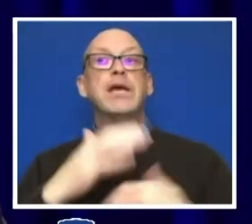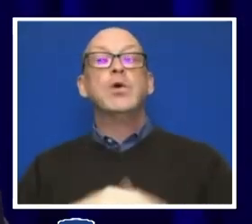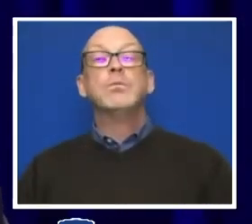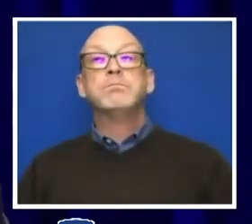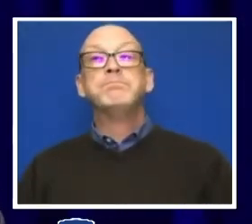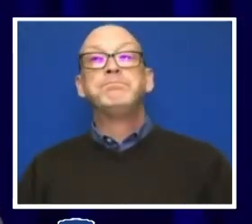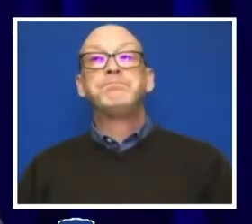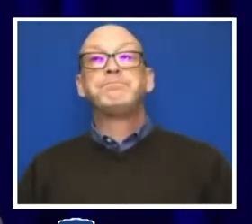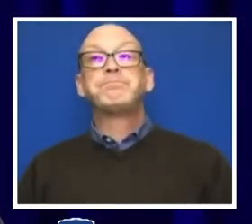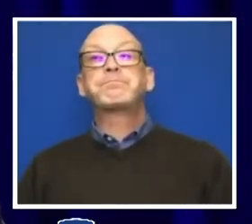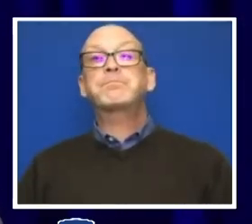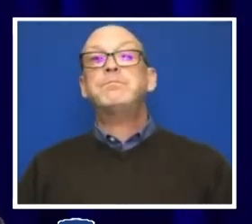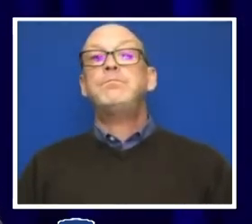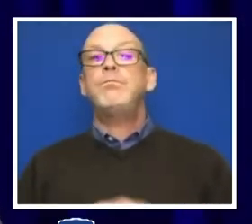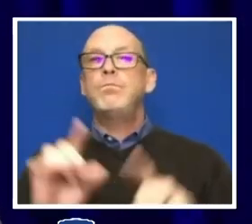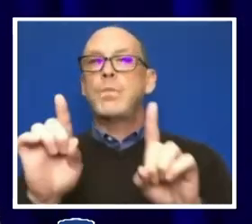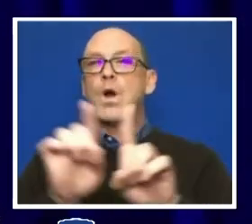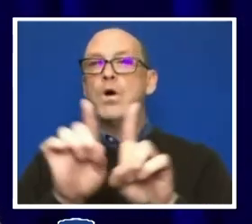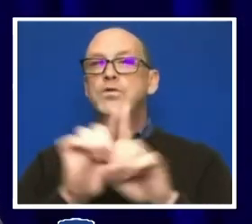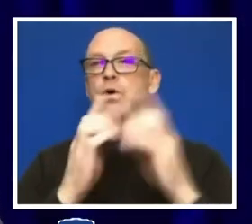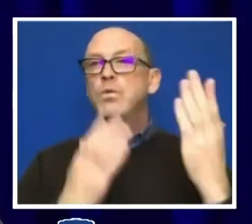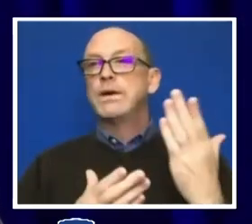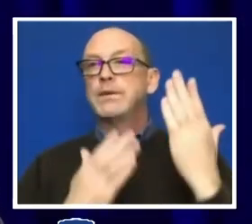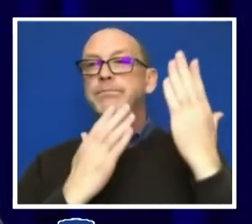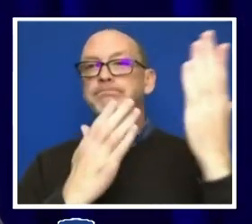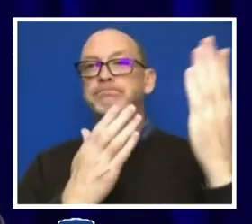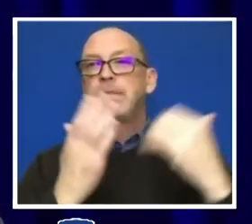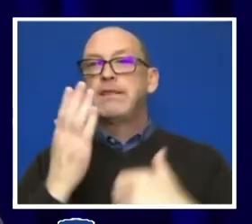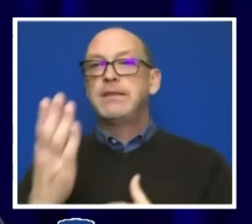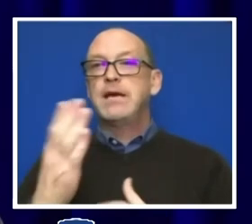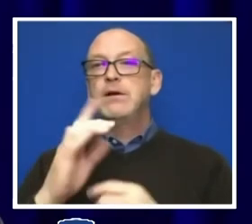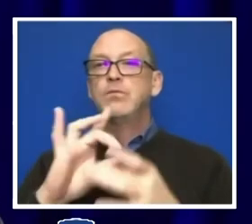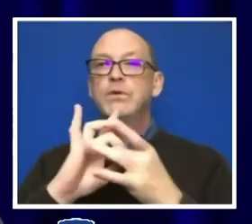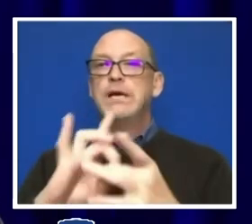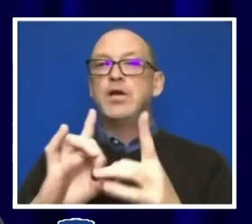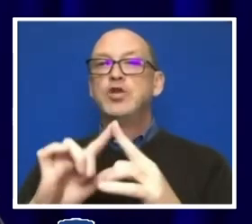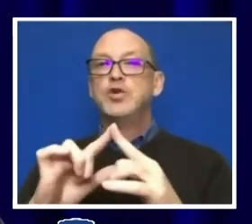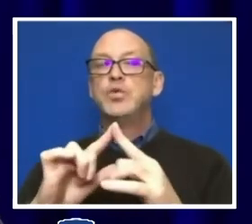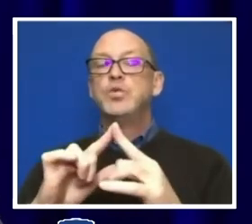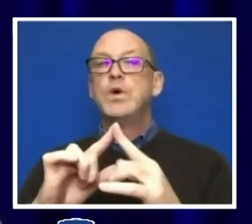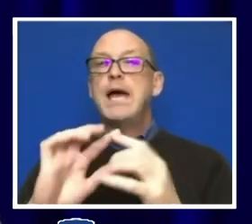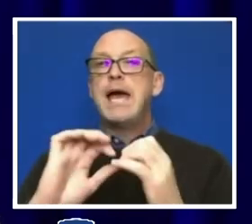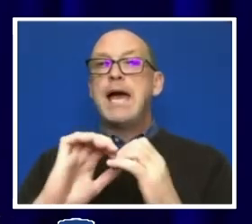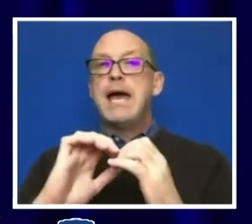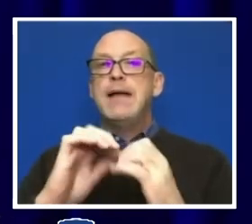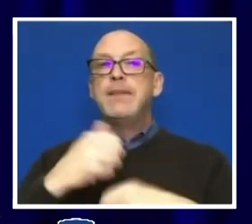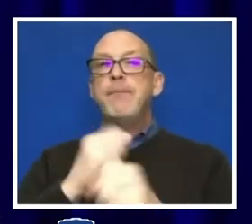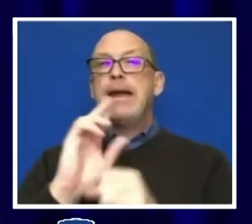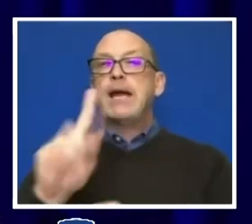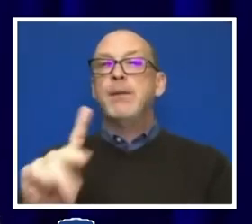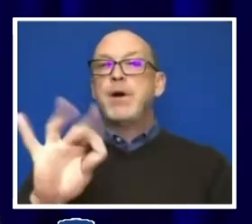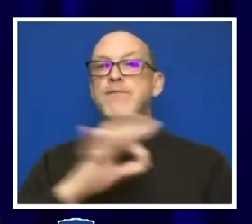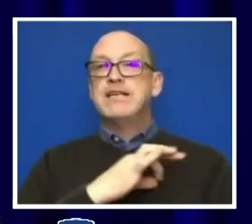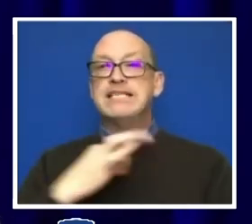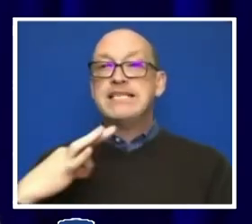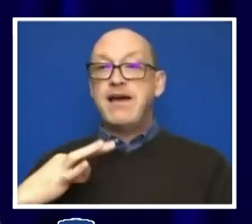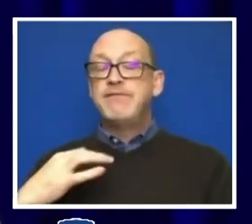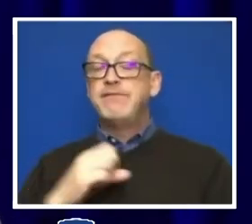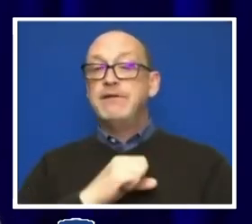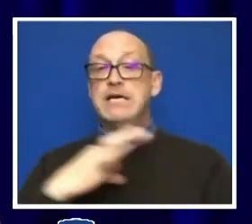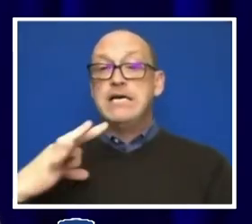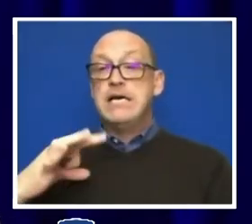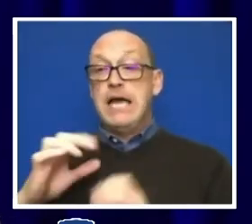And there is also a recommendation in there in terms of the composition of the staff and the importance of